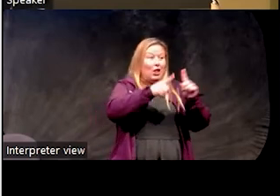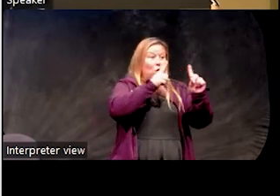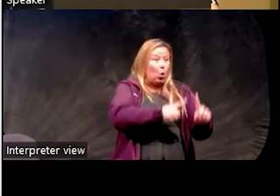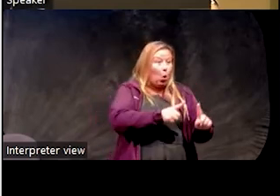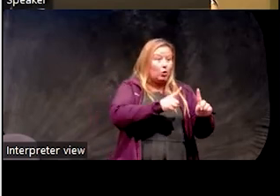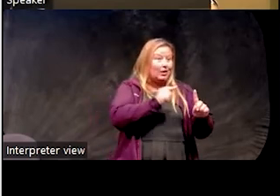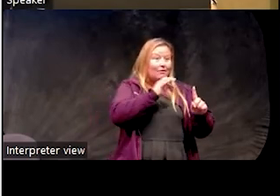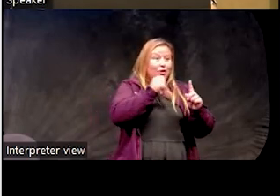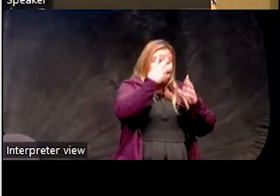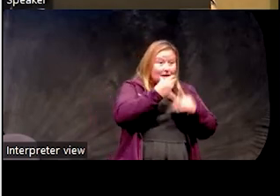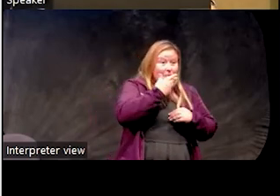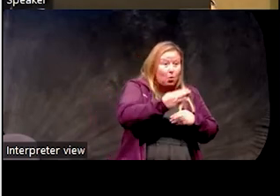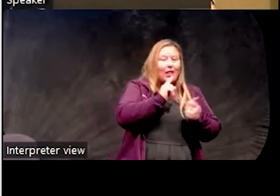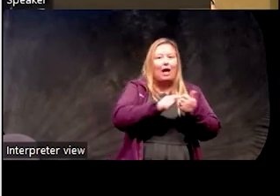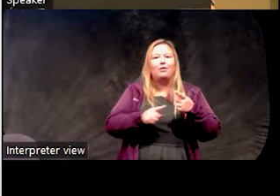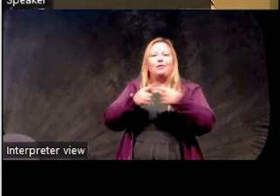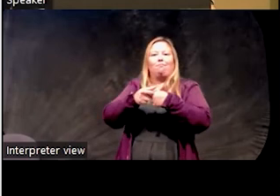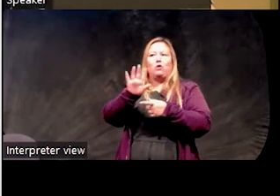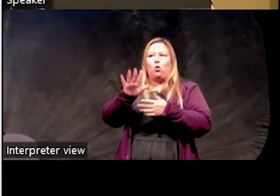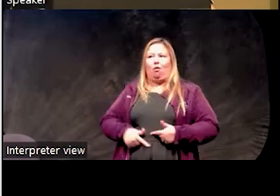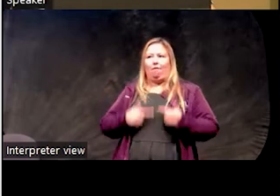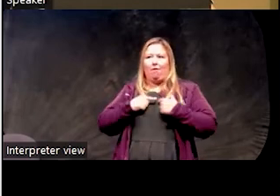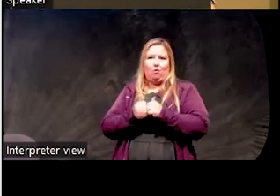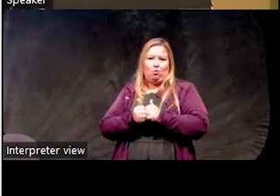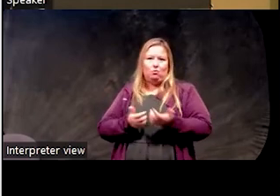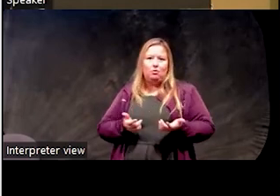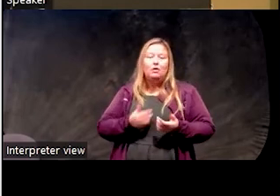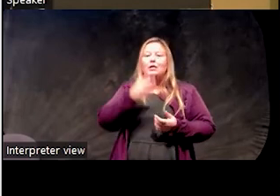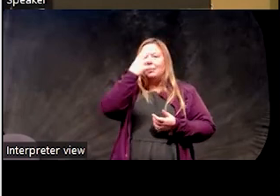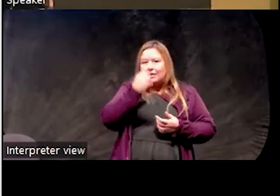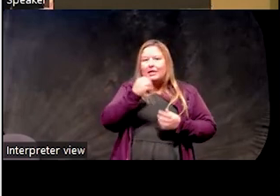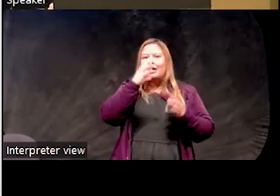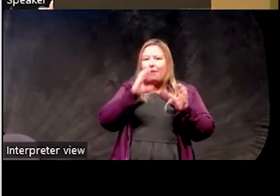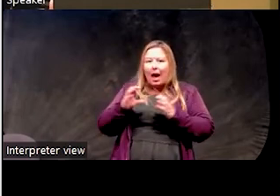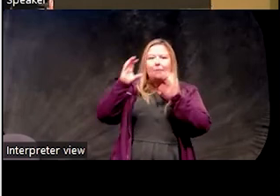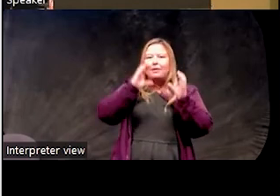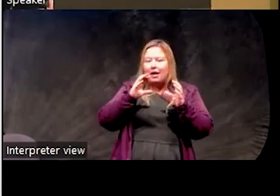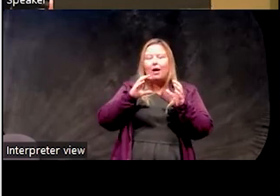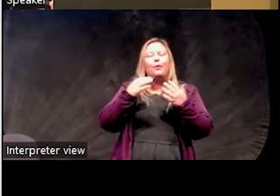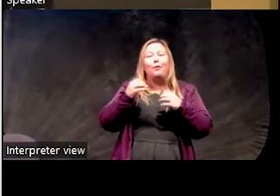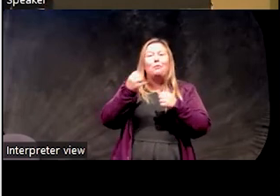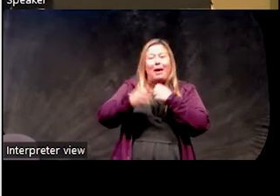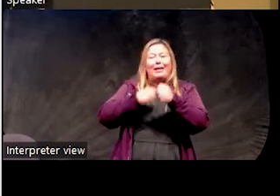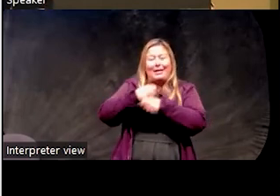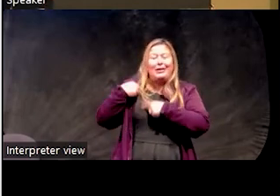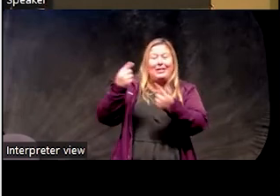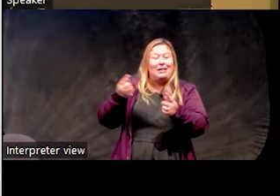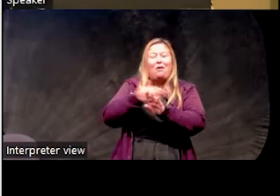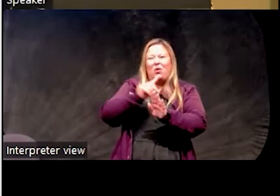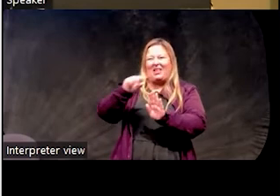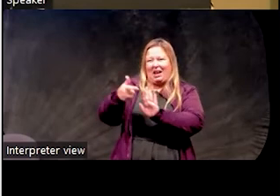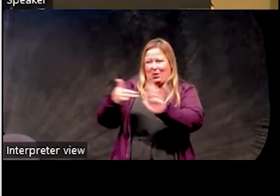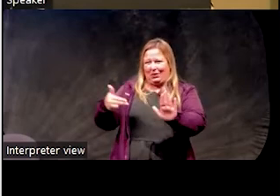by untreated sleep apnea? One of the problems there is that a lot of people have sleep apnea for years before it's diagnosed. So they've adjusted